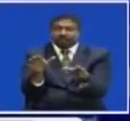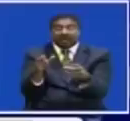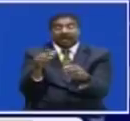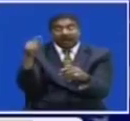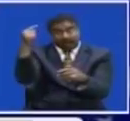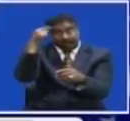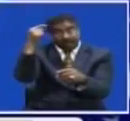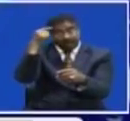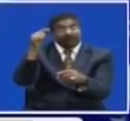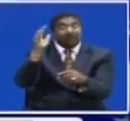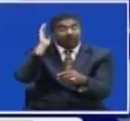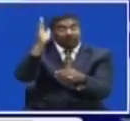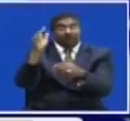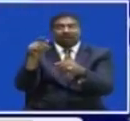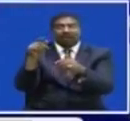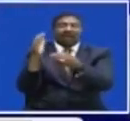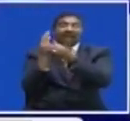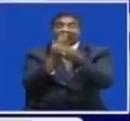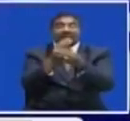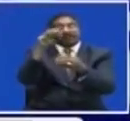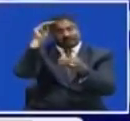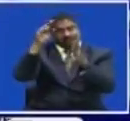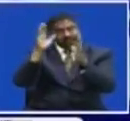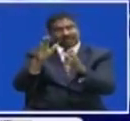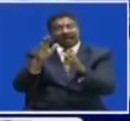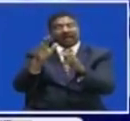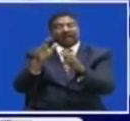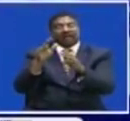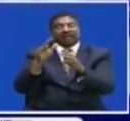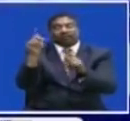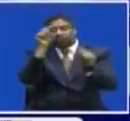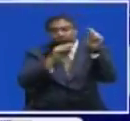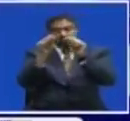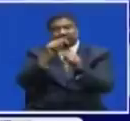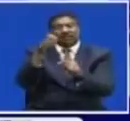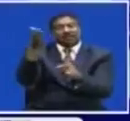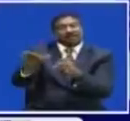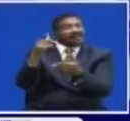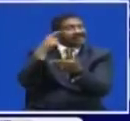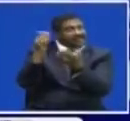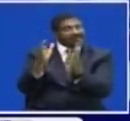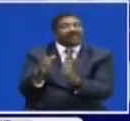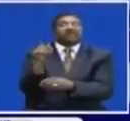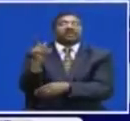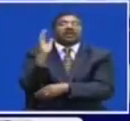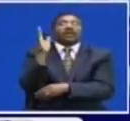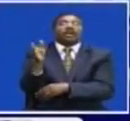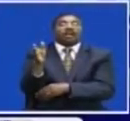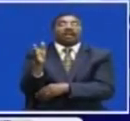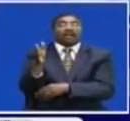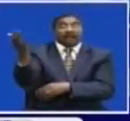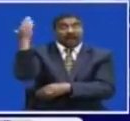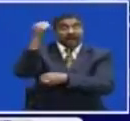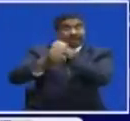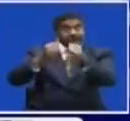the government Will be led By Ministry of Tourism Permanent Secretary Howard Sikwela He said Unlike last year When Zambia